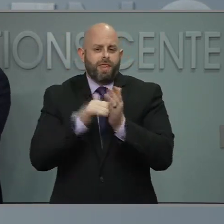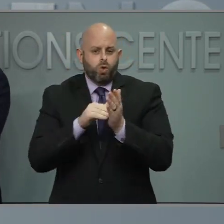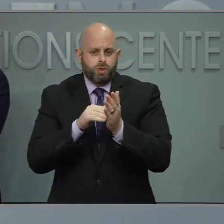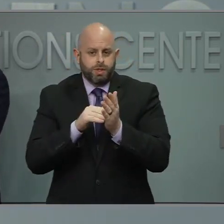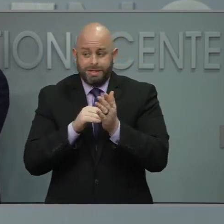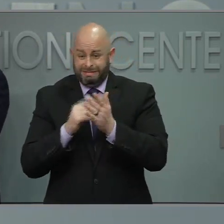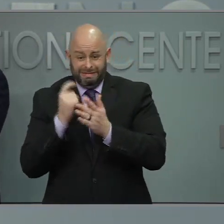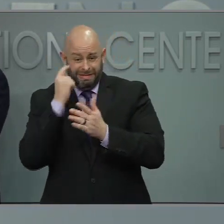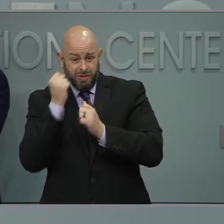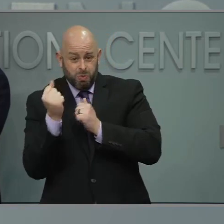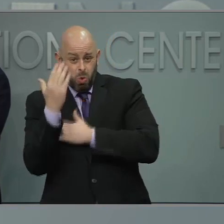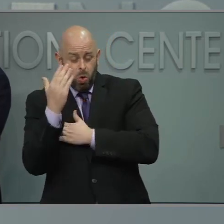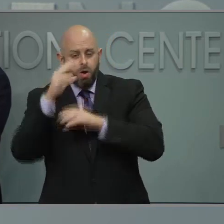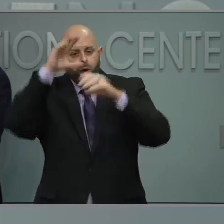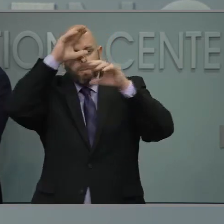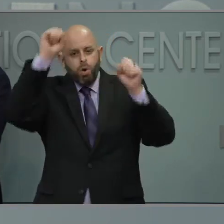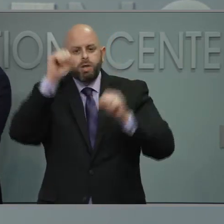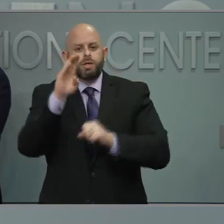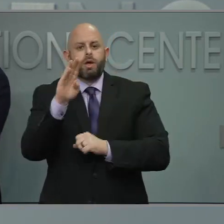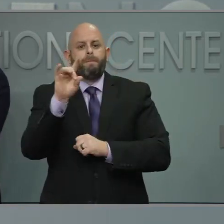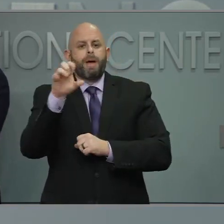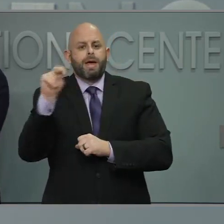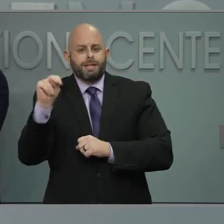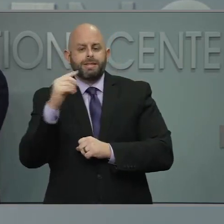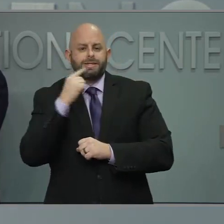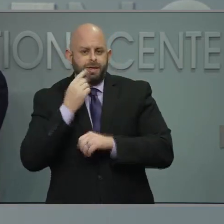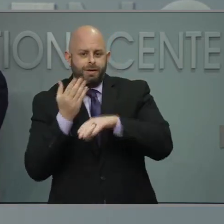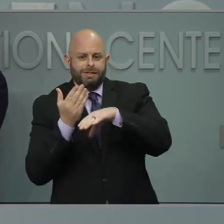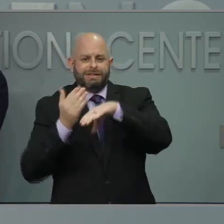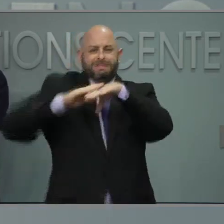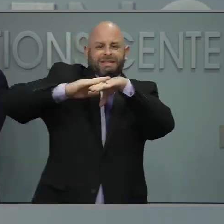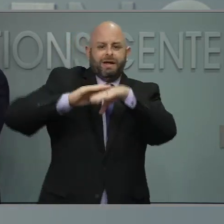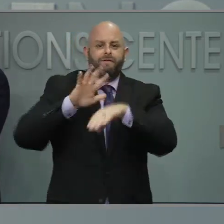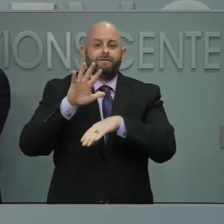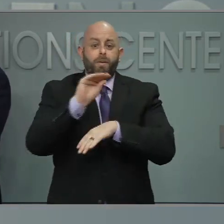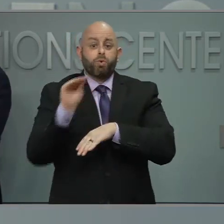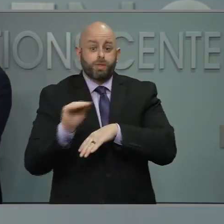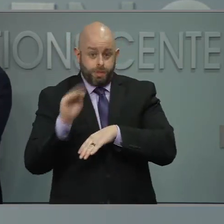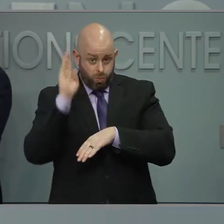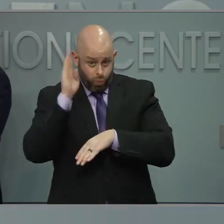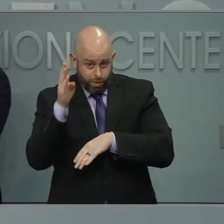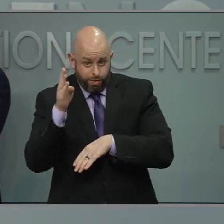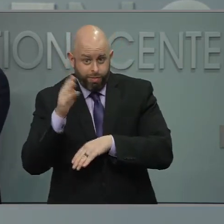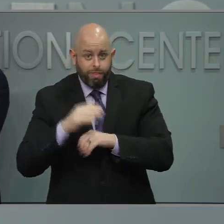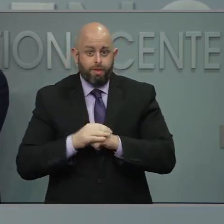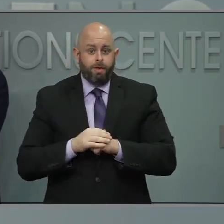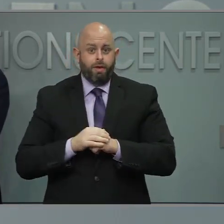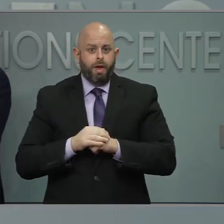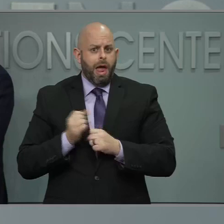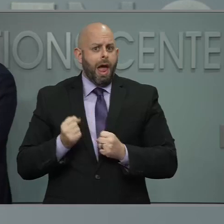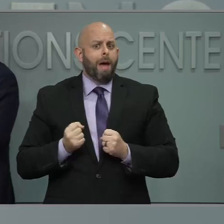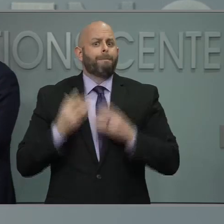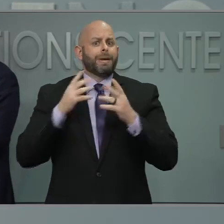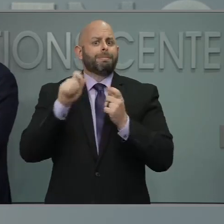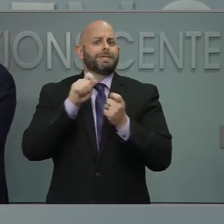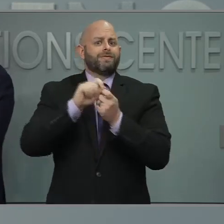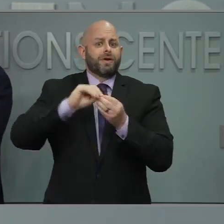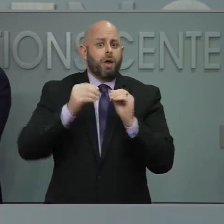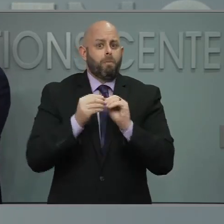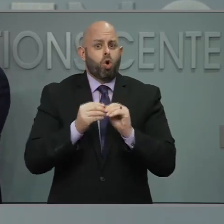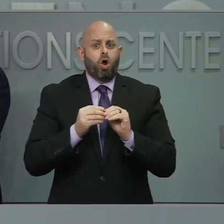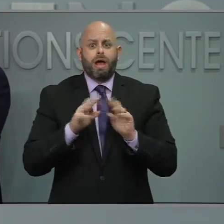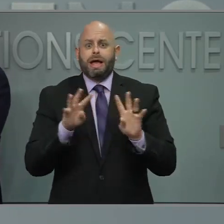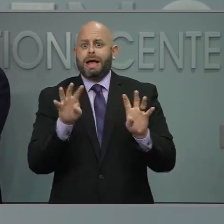this morning, as the governor mentioned, that we should see about a 5% increase. We haven't seen exactly what that translates into. We're all wondering,